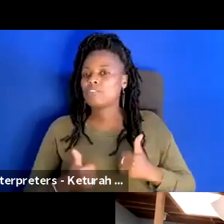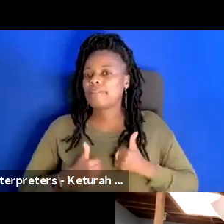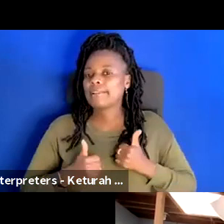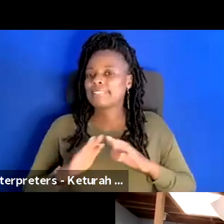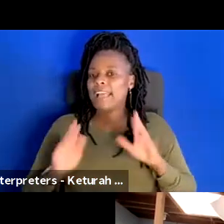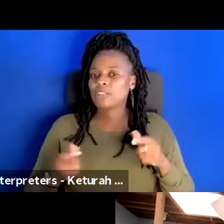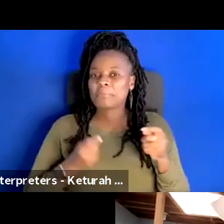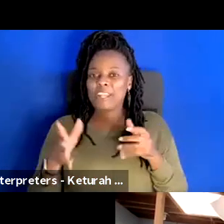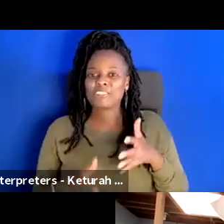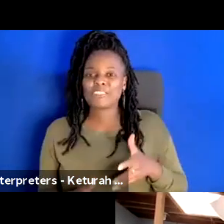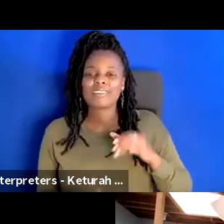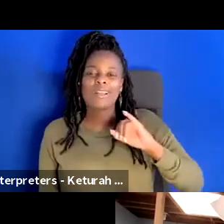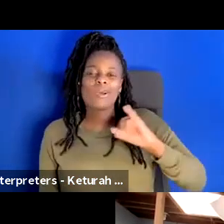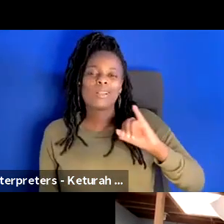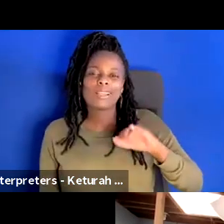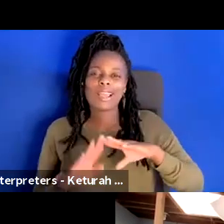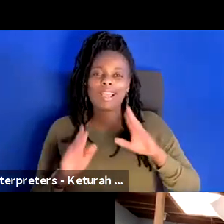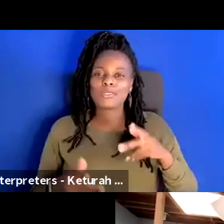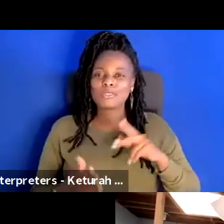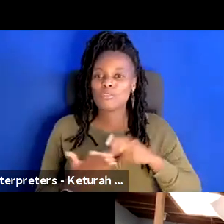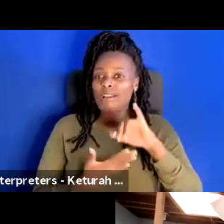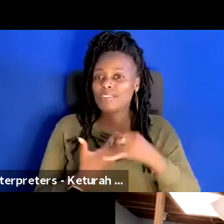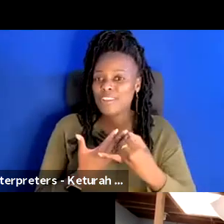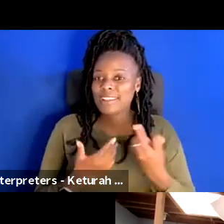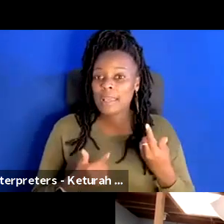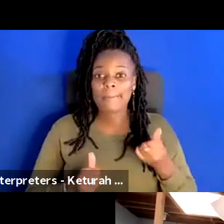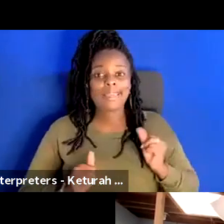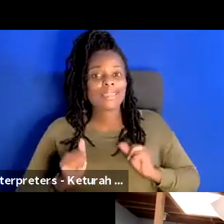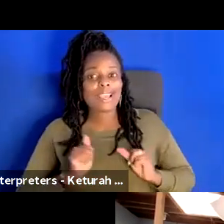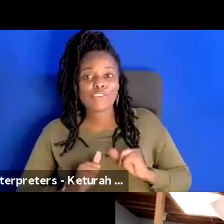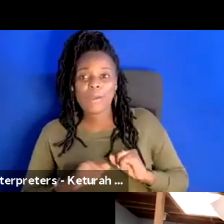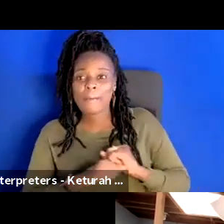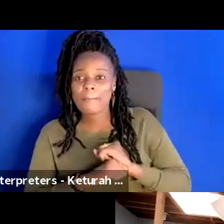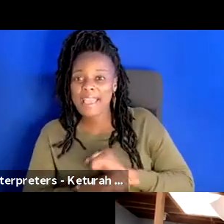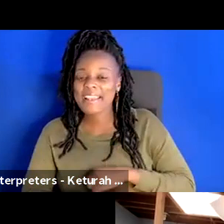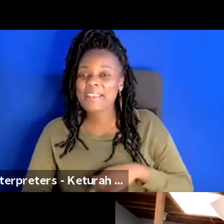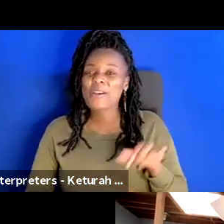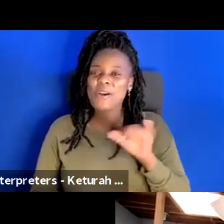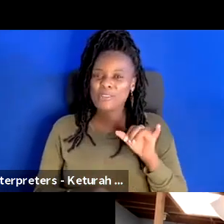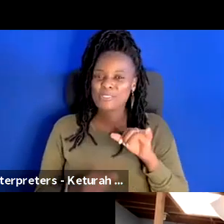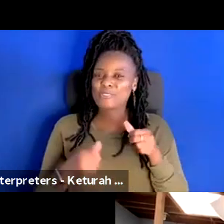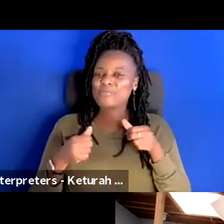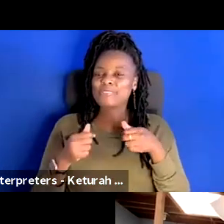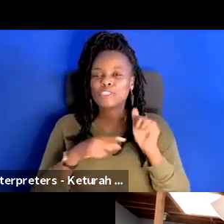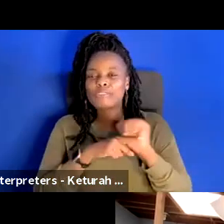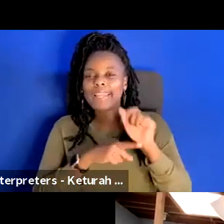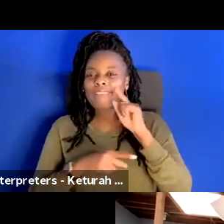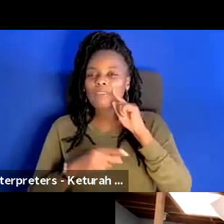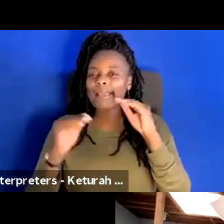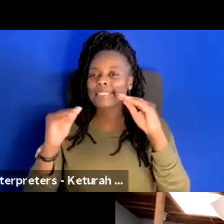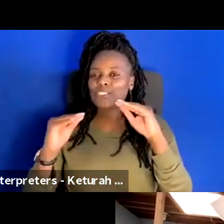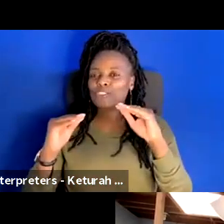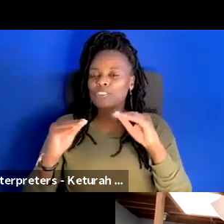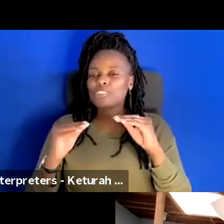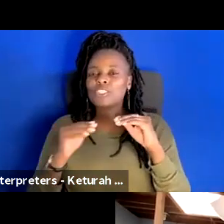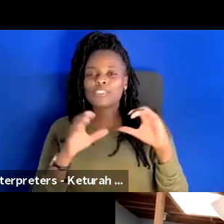I am first and foremost a theatrical combatant and fight director, and I am training for my teacher certificate. I'm from the East